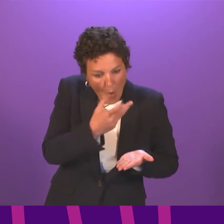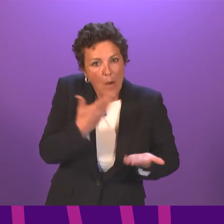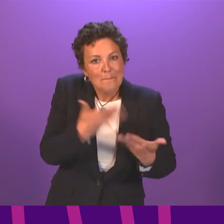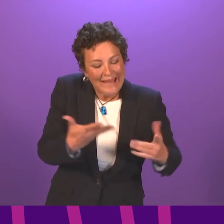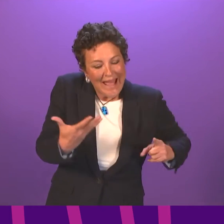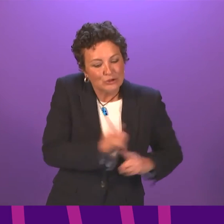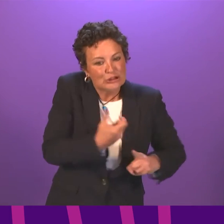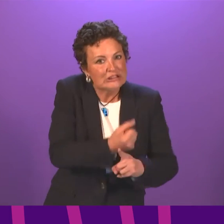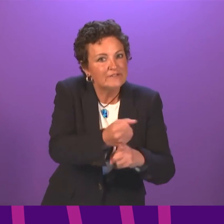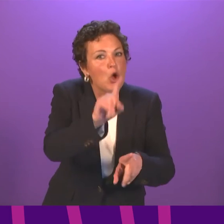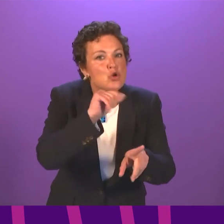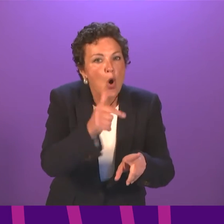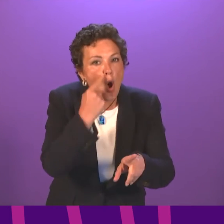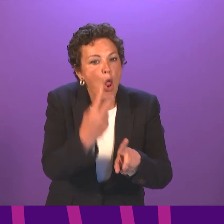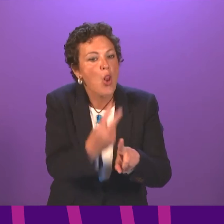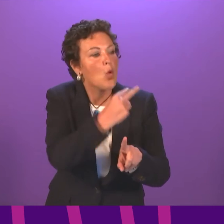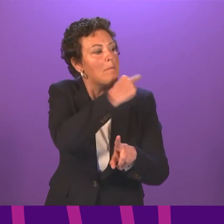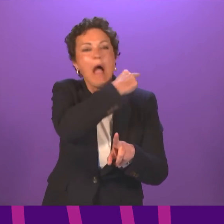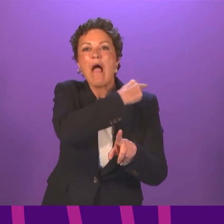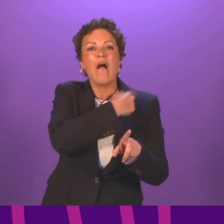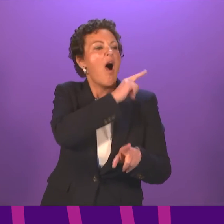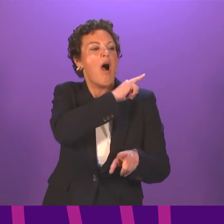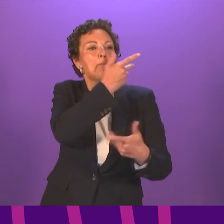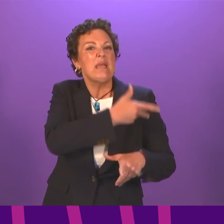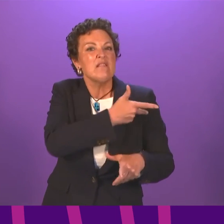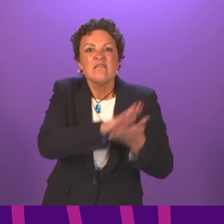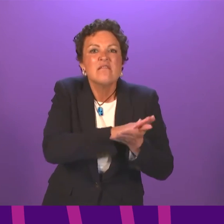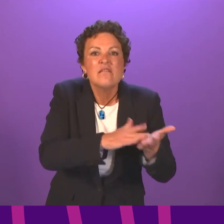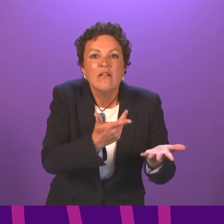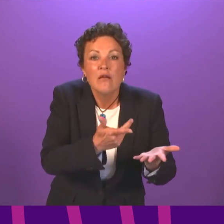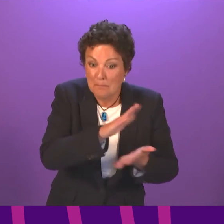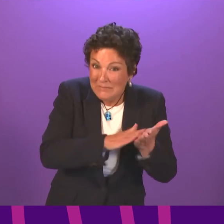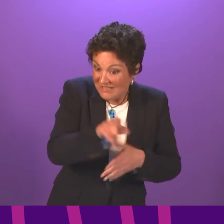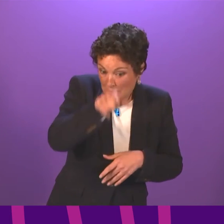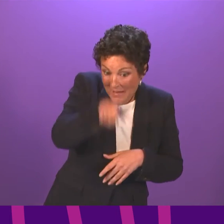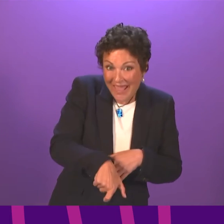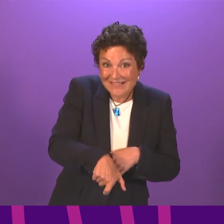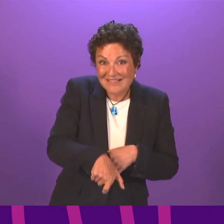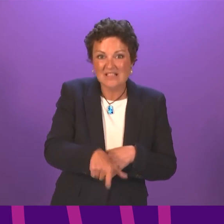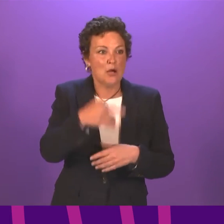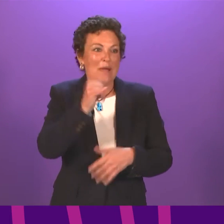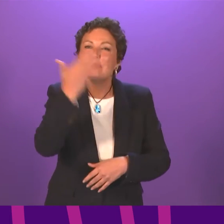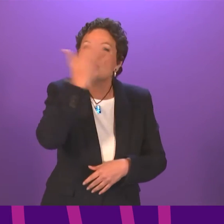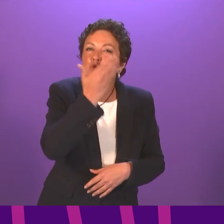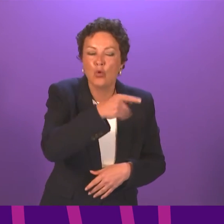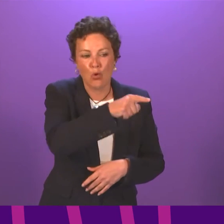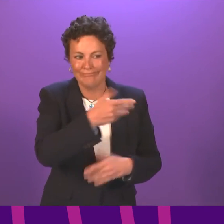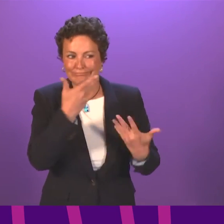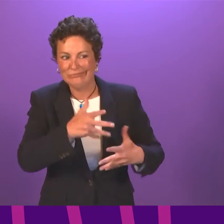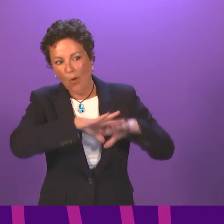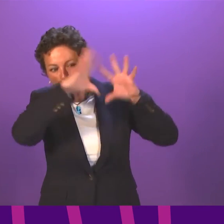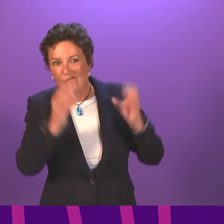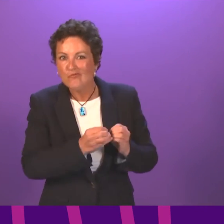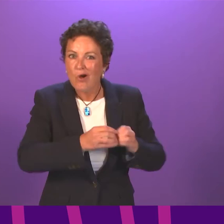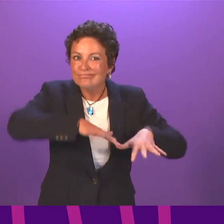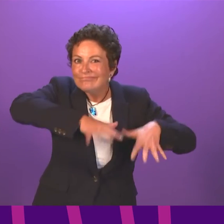by algorithms. No learner's grades will be marked down or up because of their school's past performance. If any